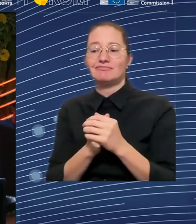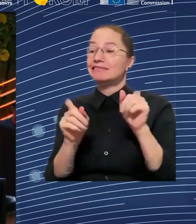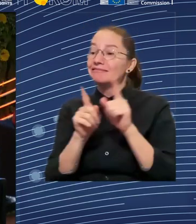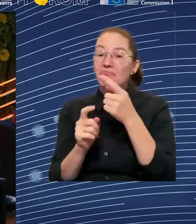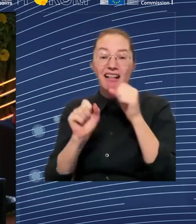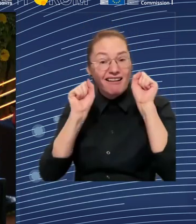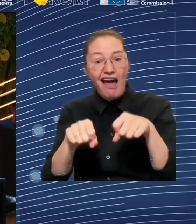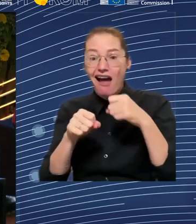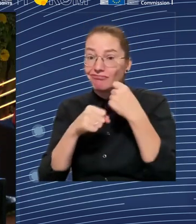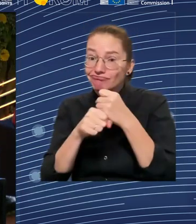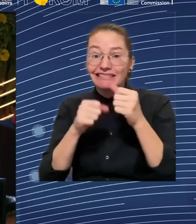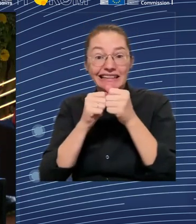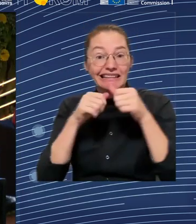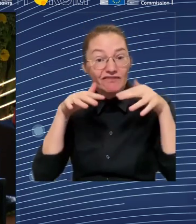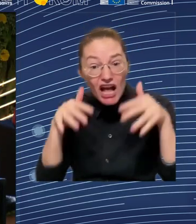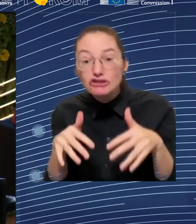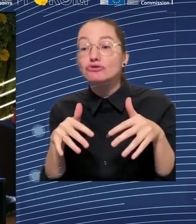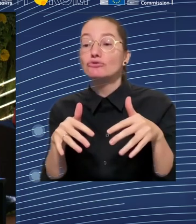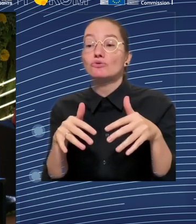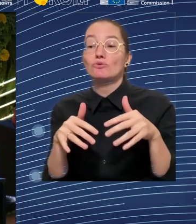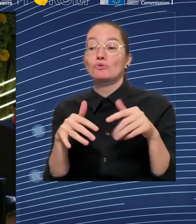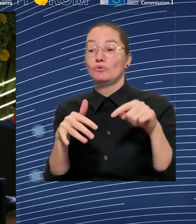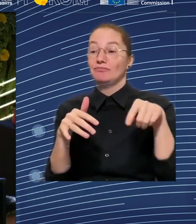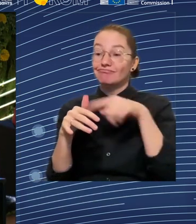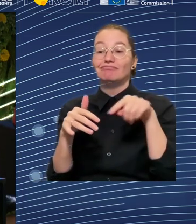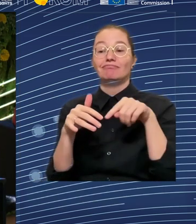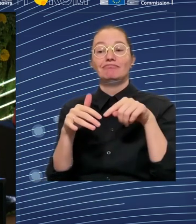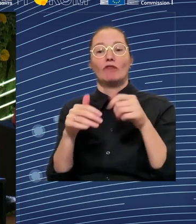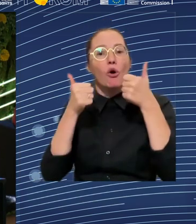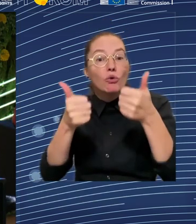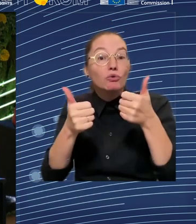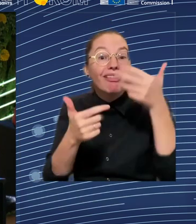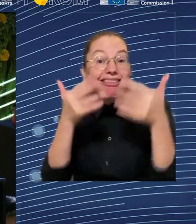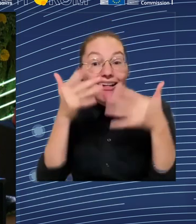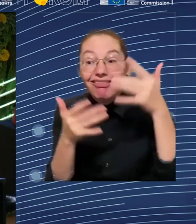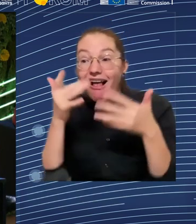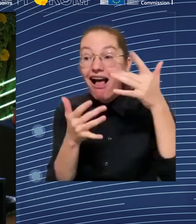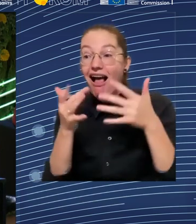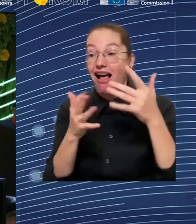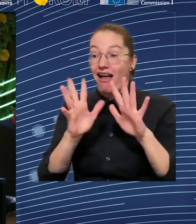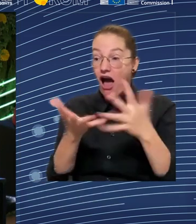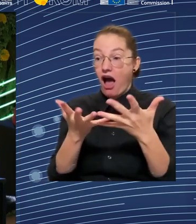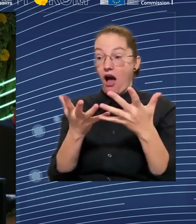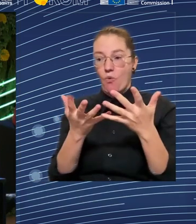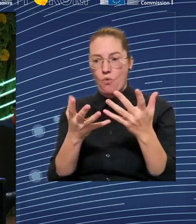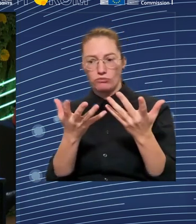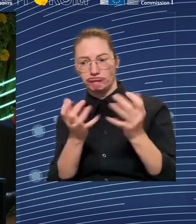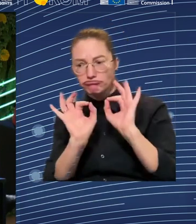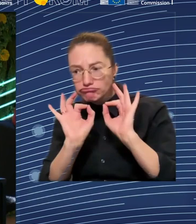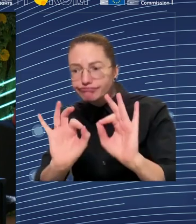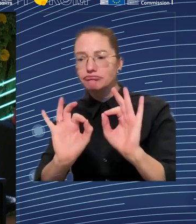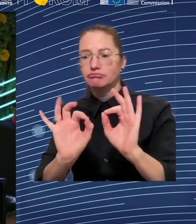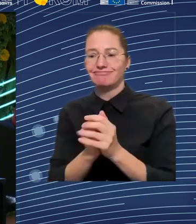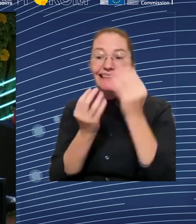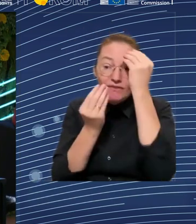crucial in order for that to work. Which is that you have people that guide these workers efficiently. And